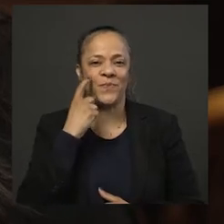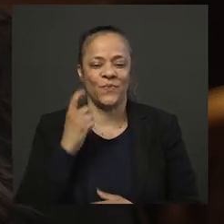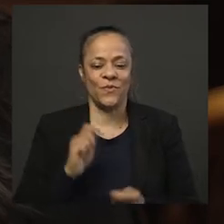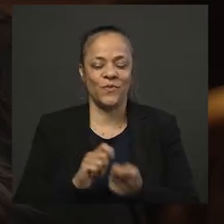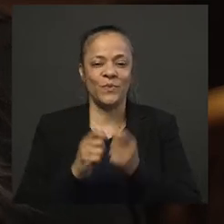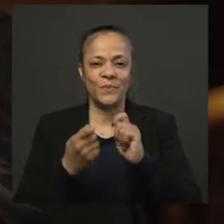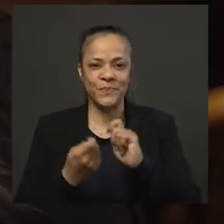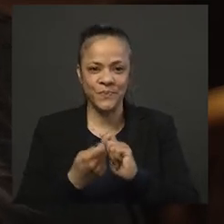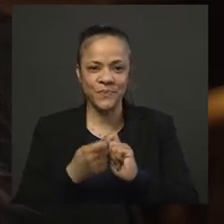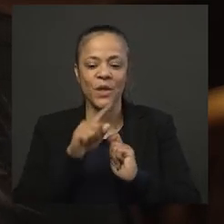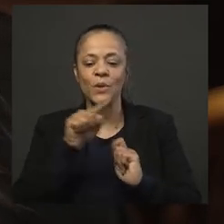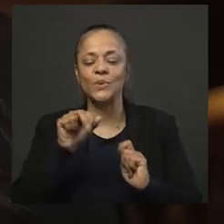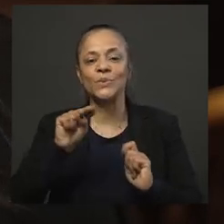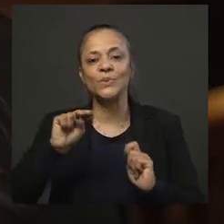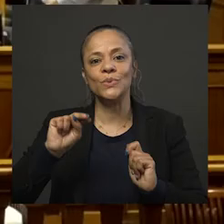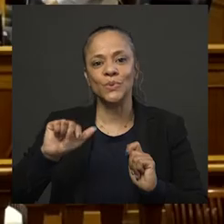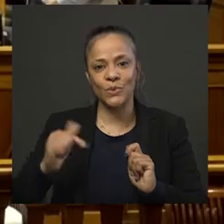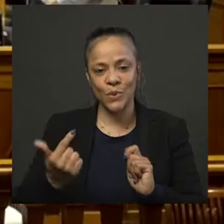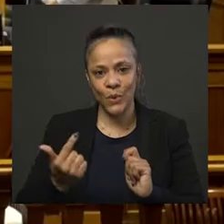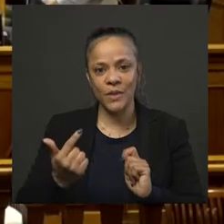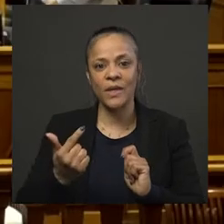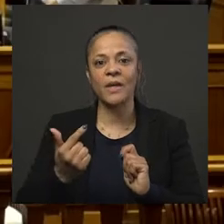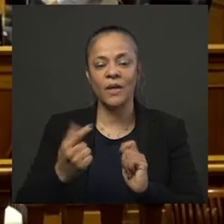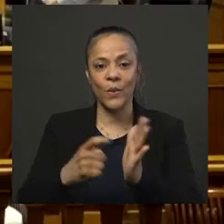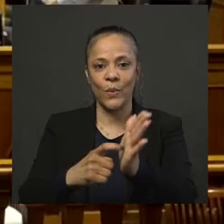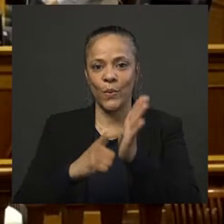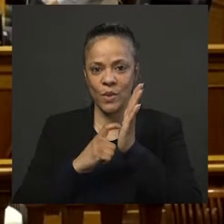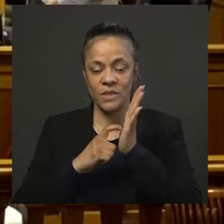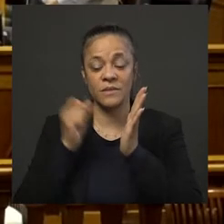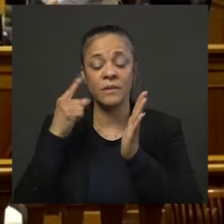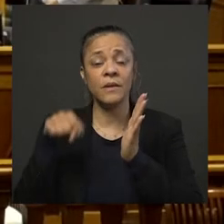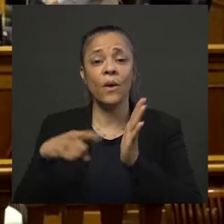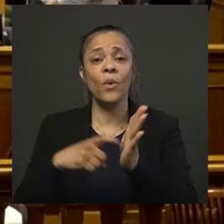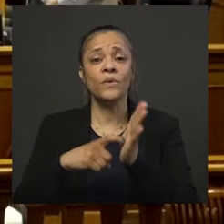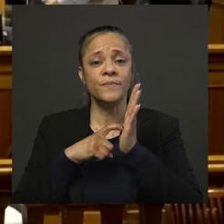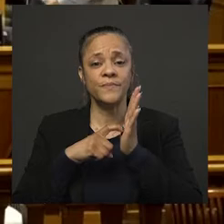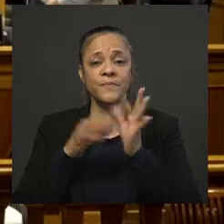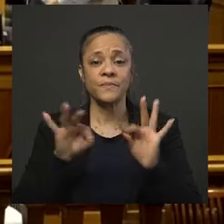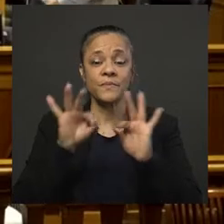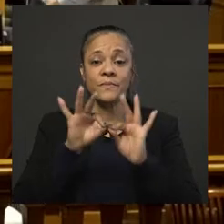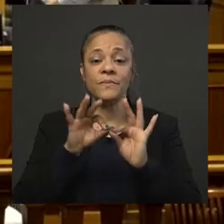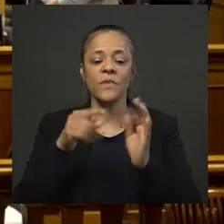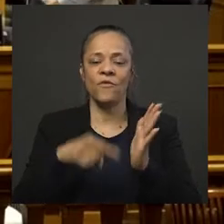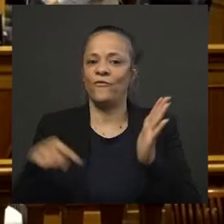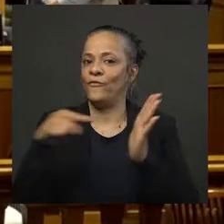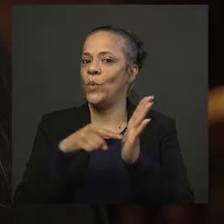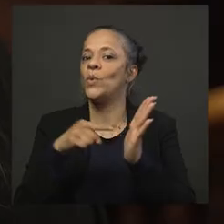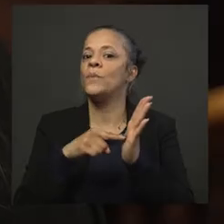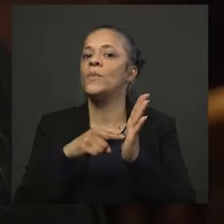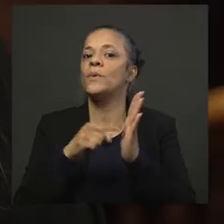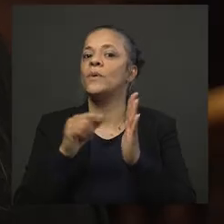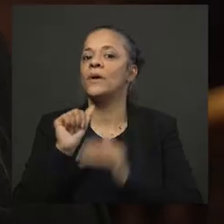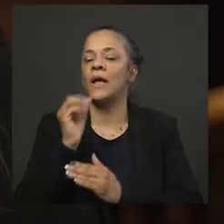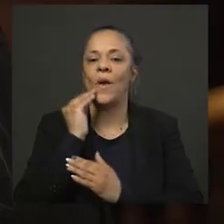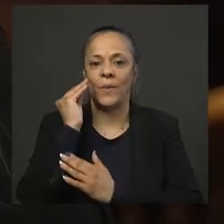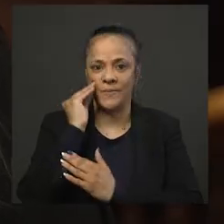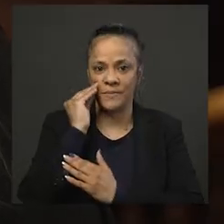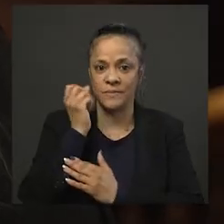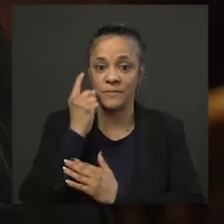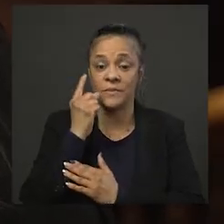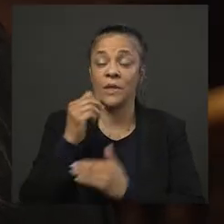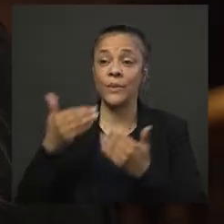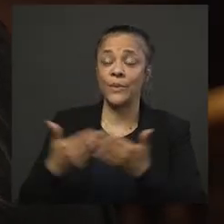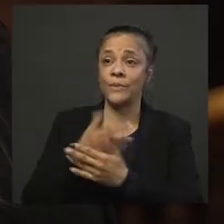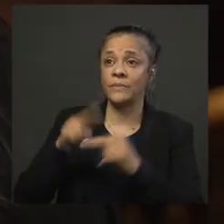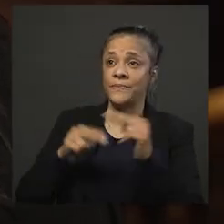Inclusionary Zoning Ordinance and it was adopted by City Council. The Ordinance requires affordable housing in the amount of 10-15%